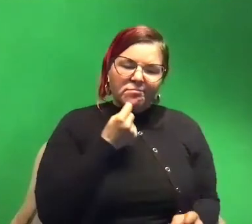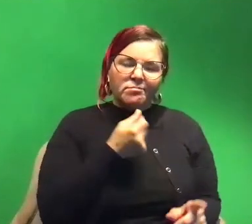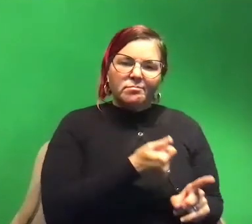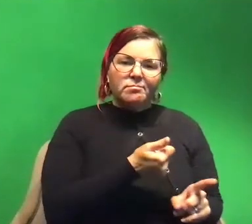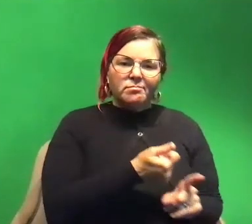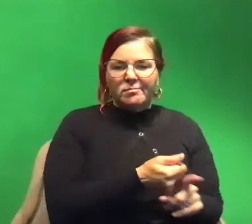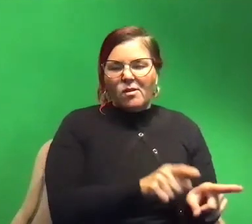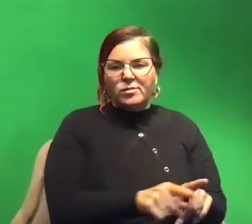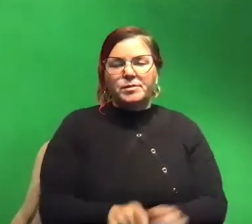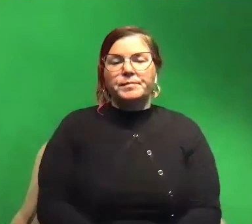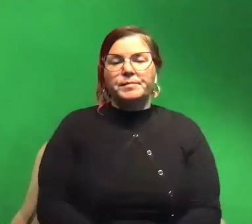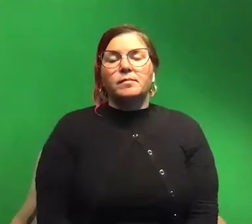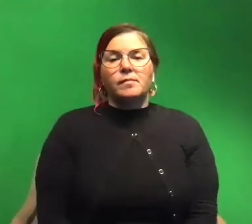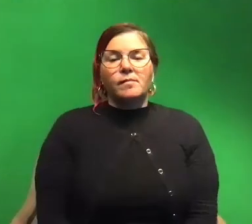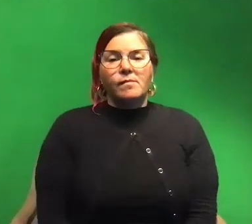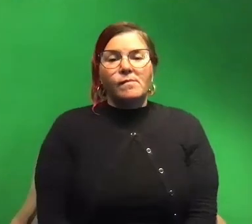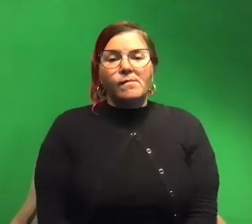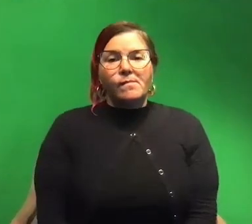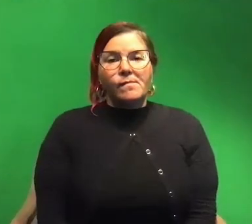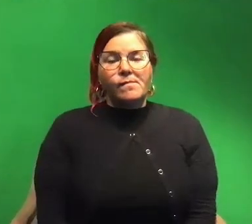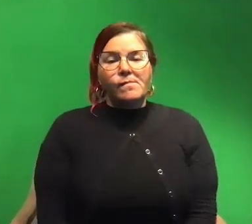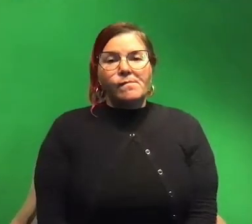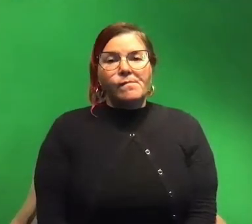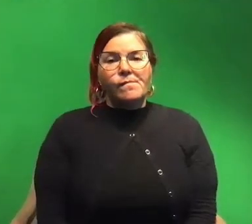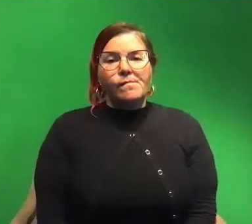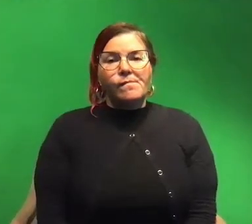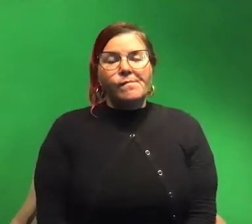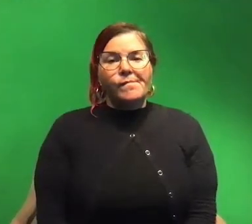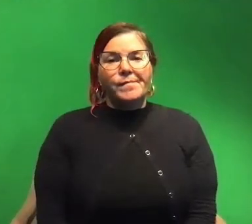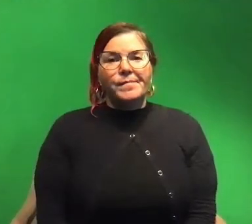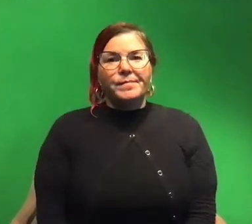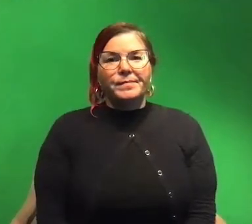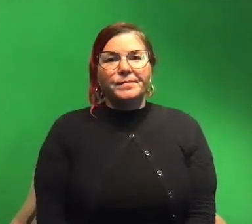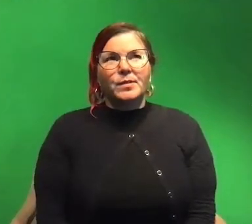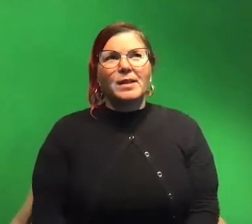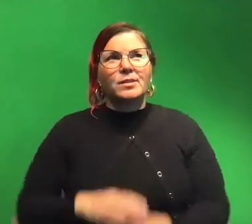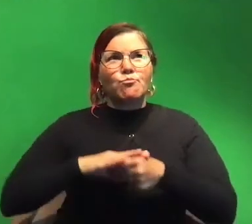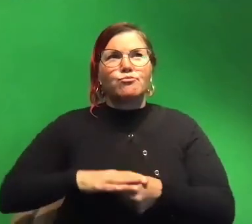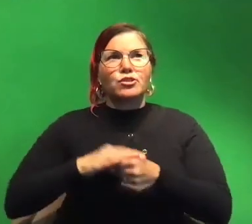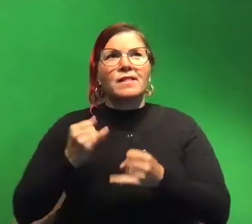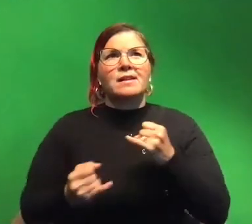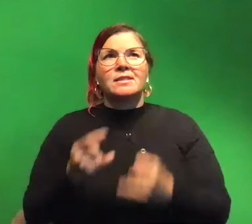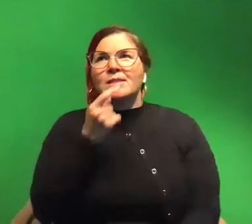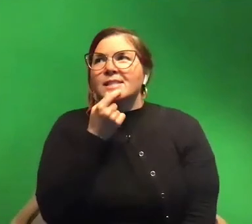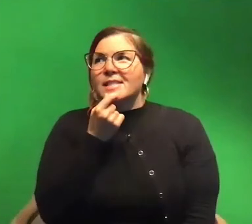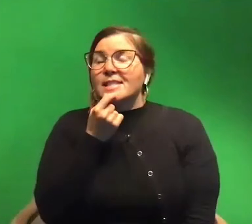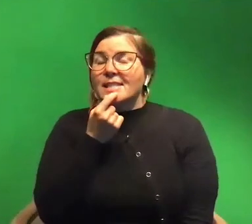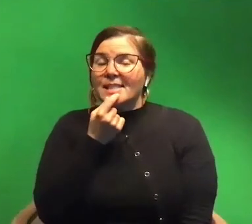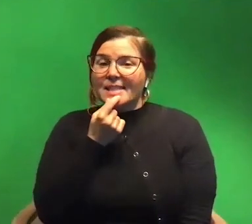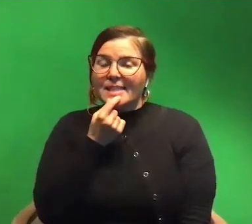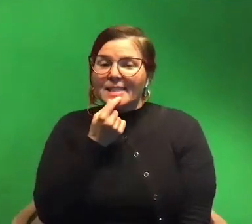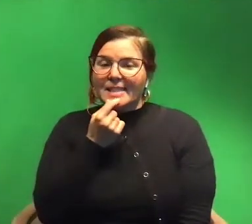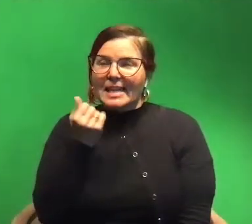um and oh no that's so much pressure about the last one anything